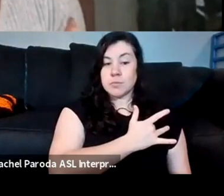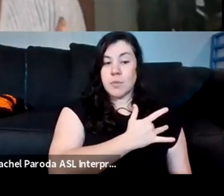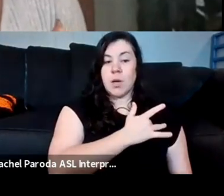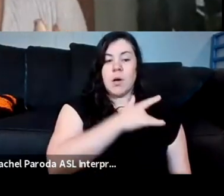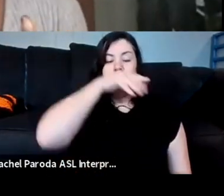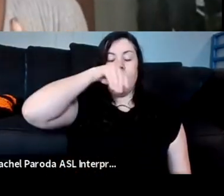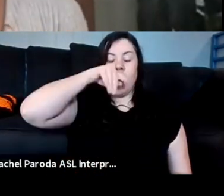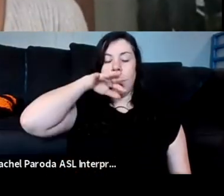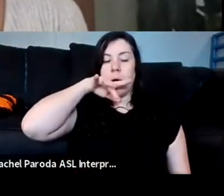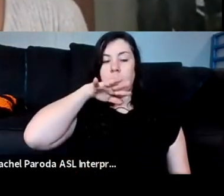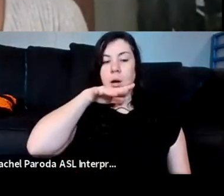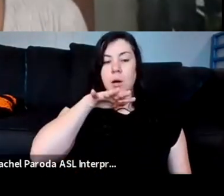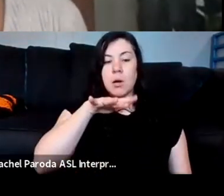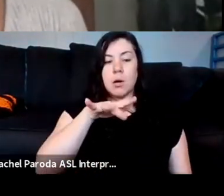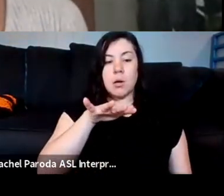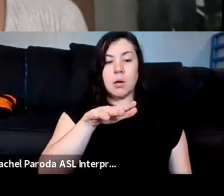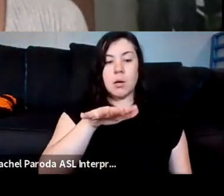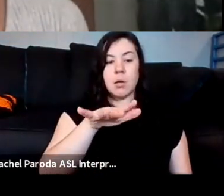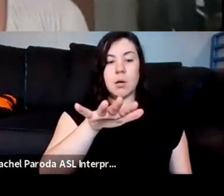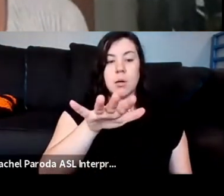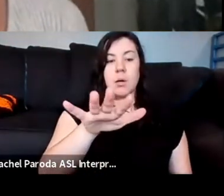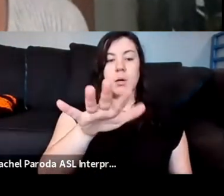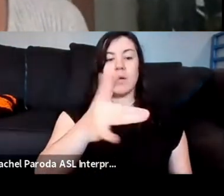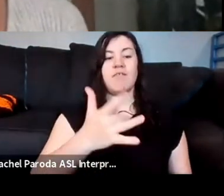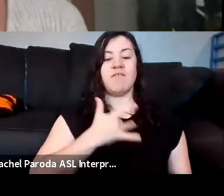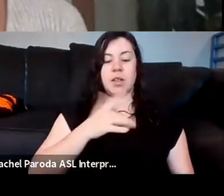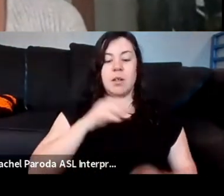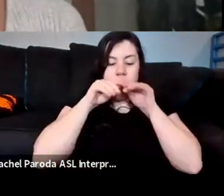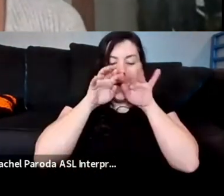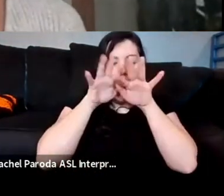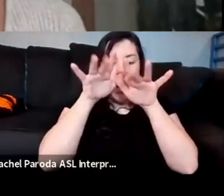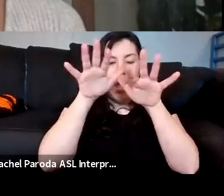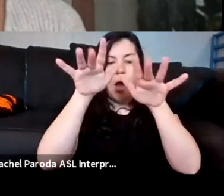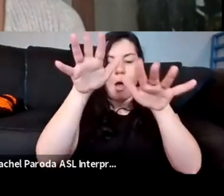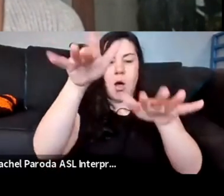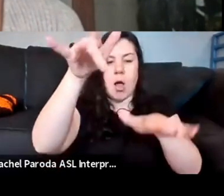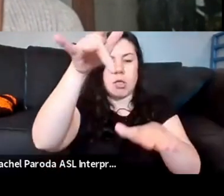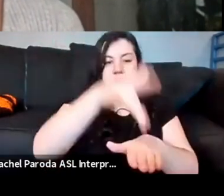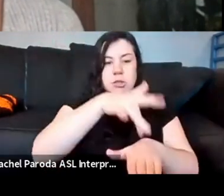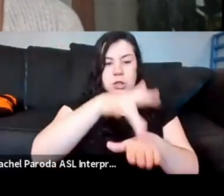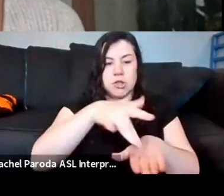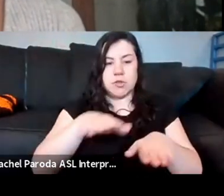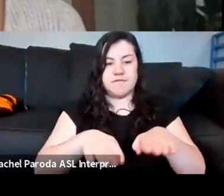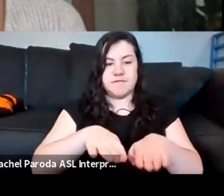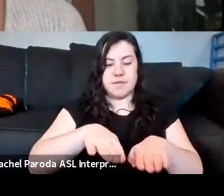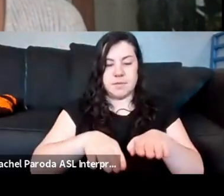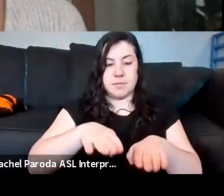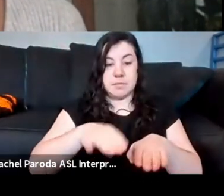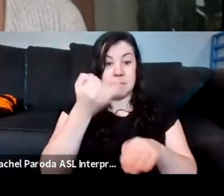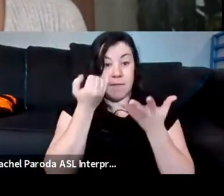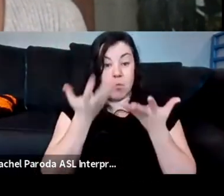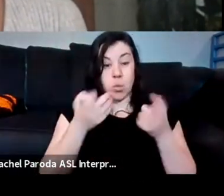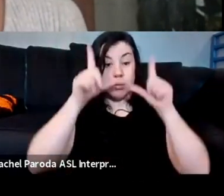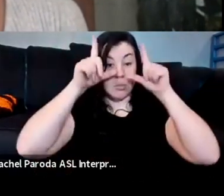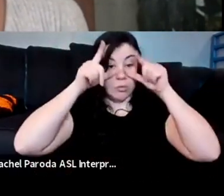Exhale, feel that same energy grounding back down to the soles of your feet. You can close your eyes and feel this